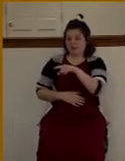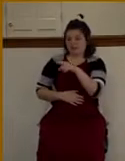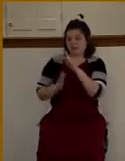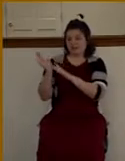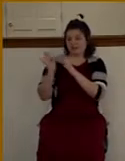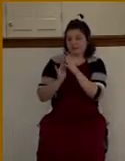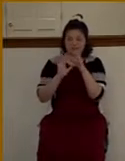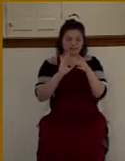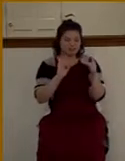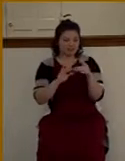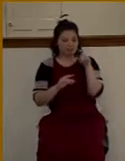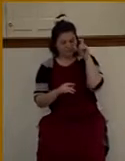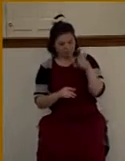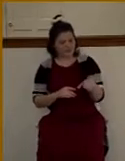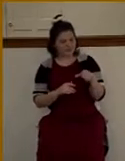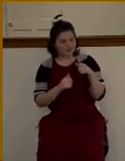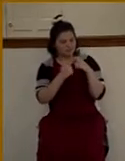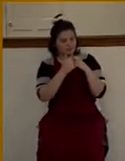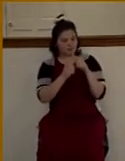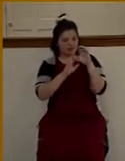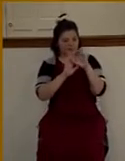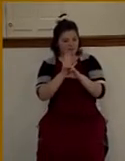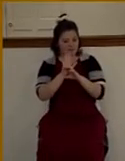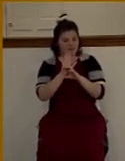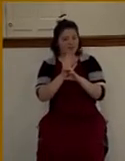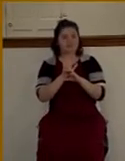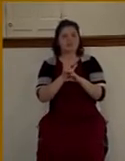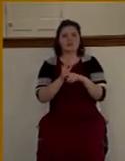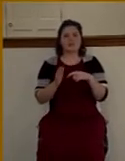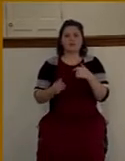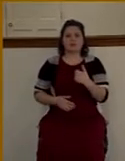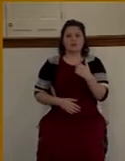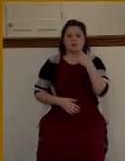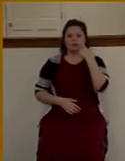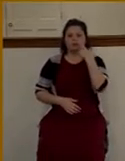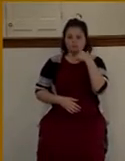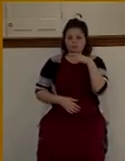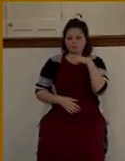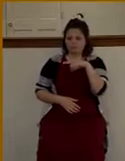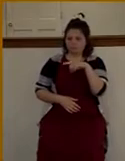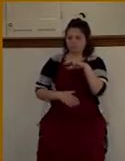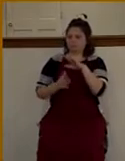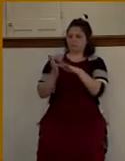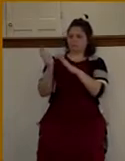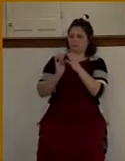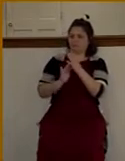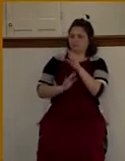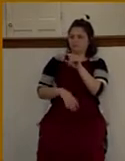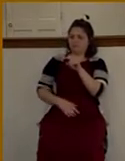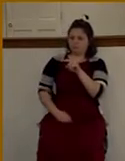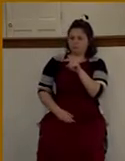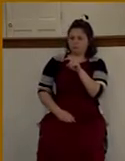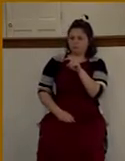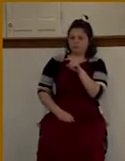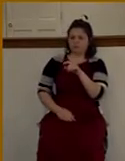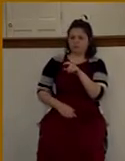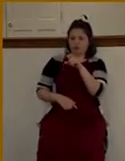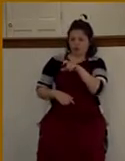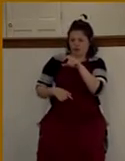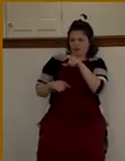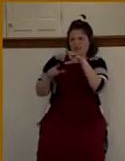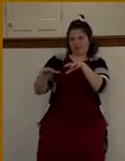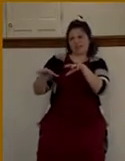commandments. And we would say to Jesus, Jesus, you need to take our Romans road soul winning class.